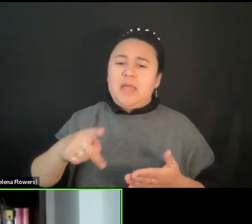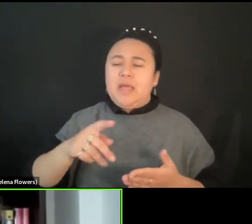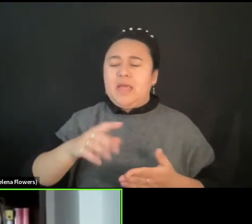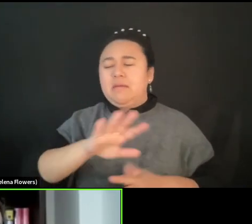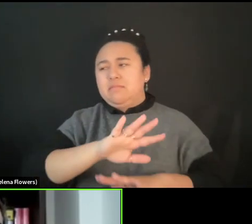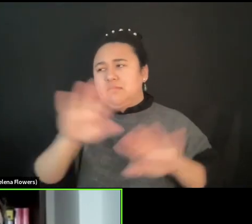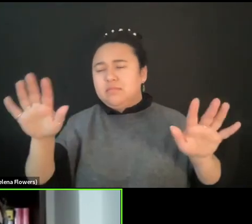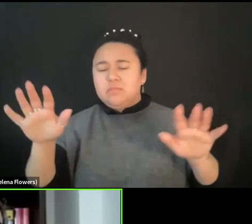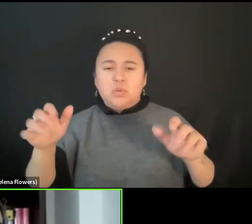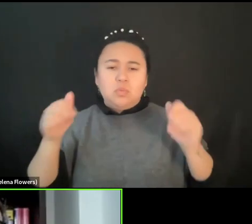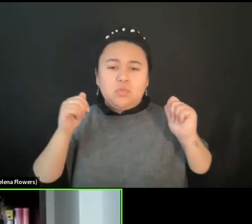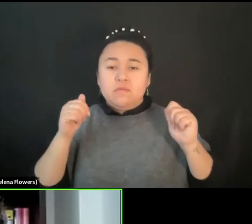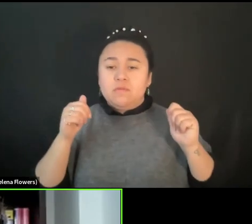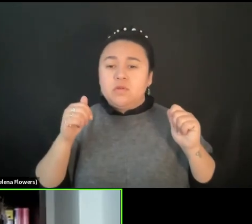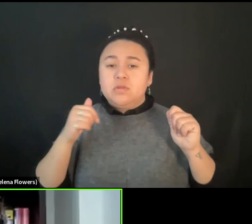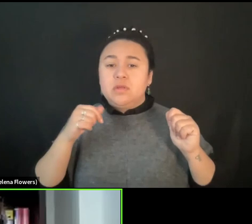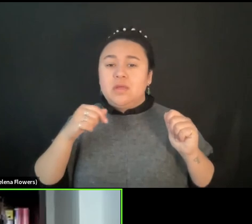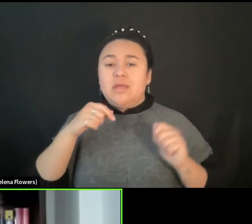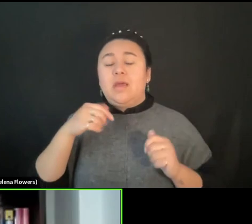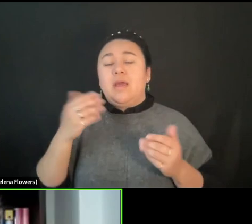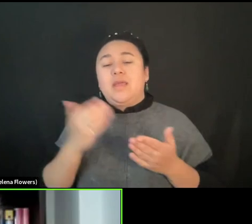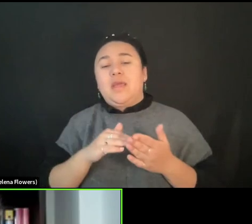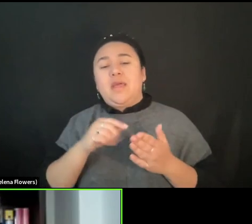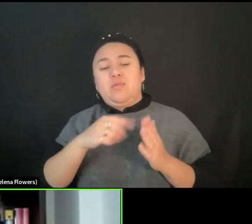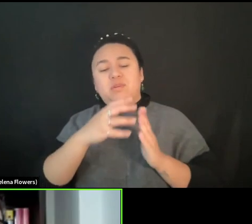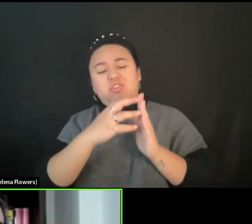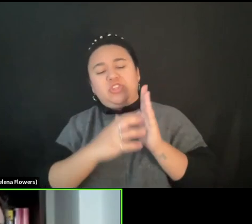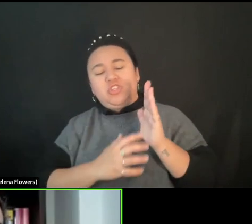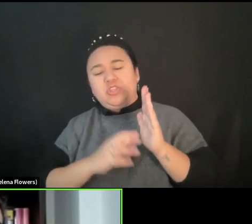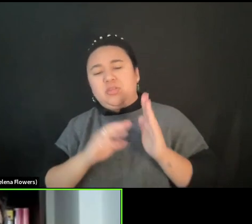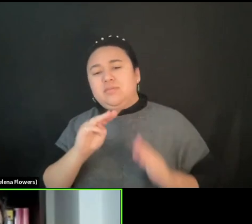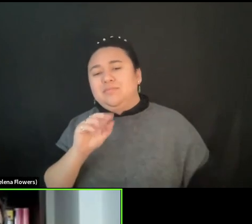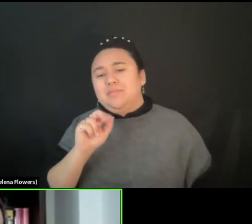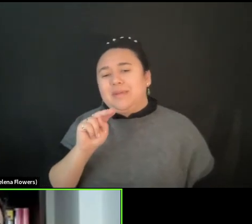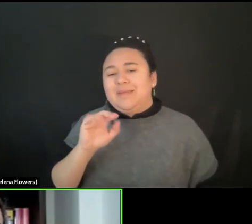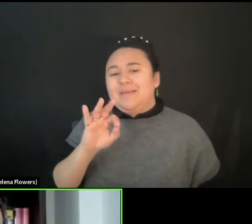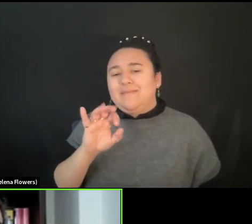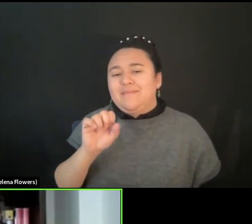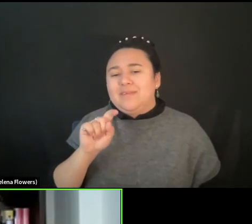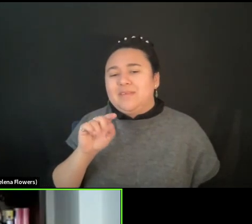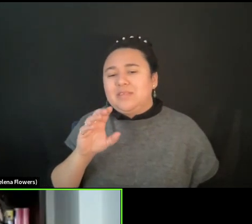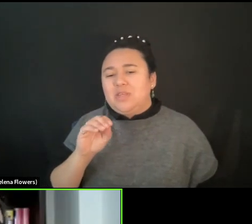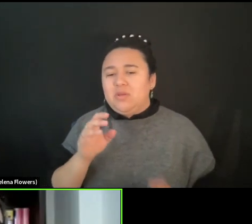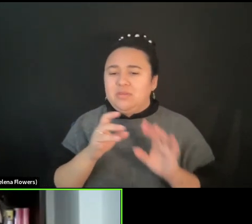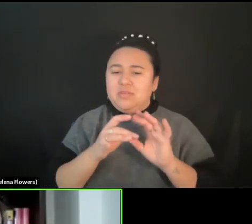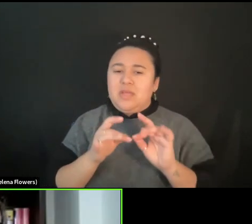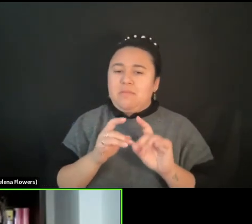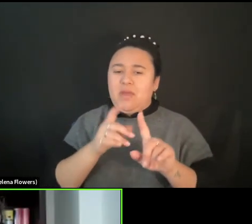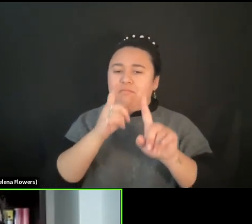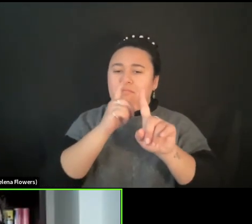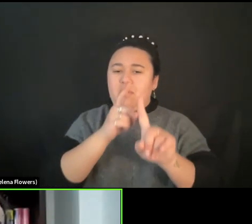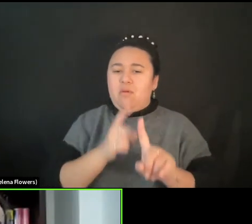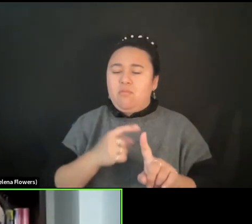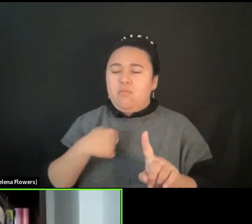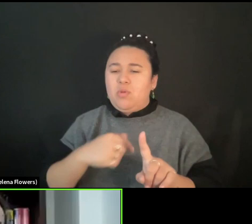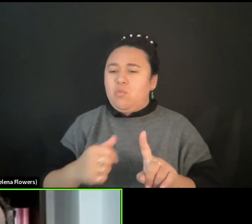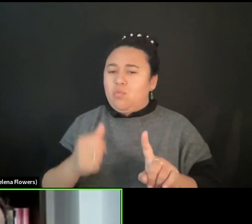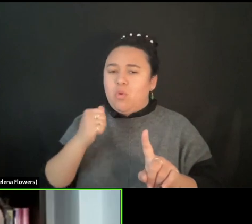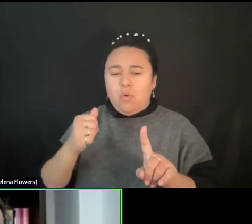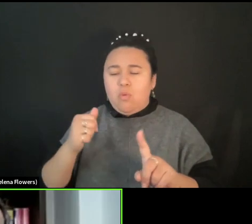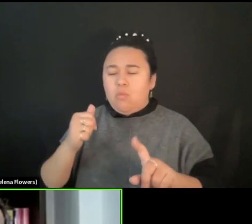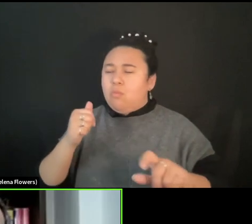our manifesto. We are not going to perform in that way anymore. And we are not going to stop performing.